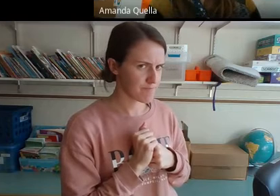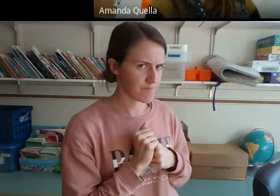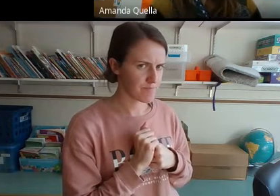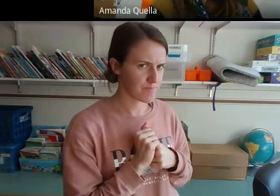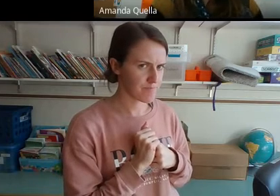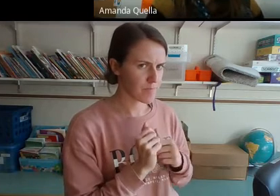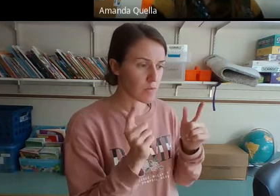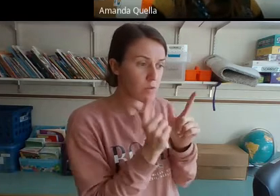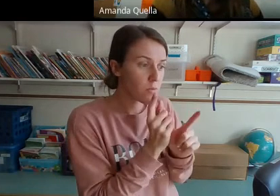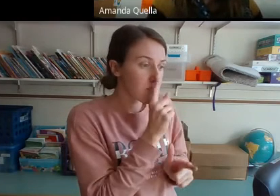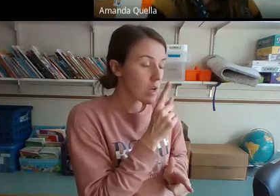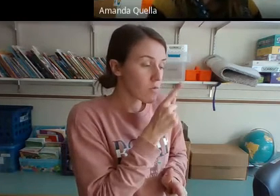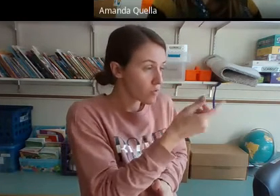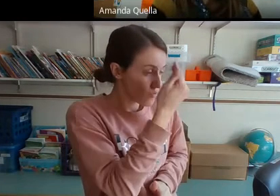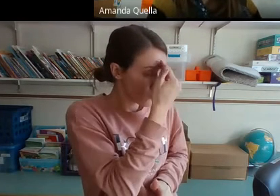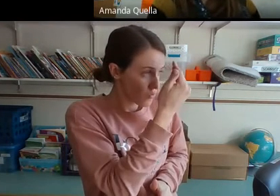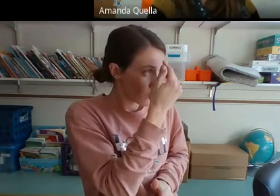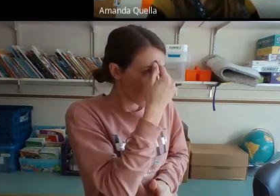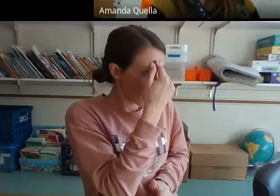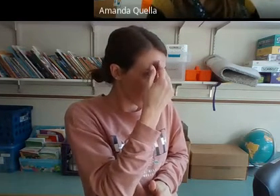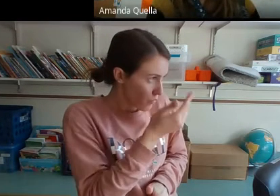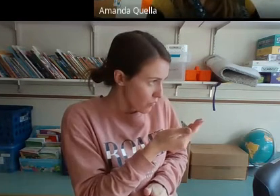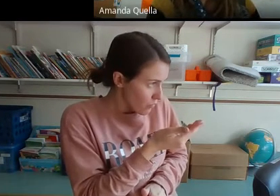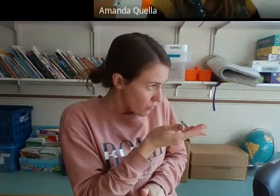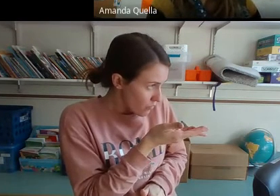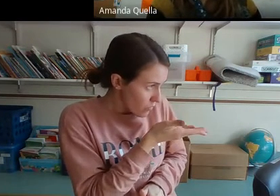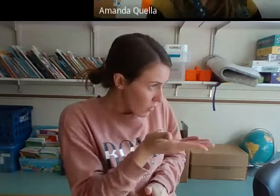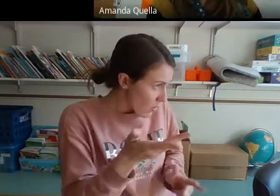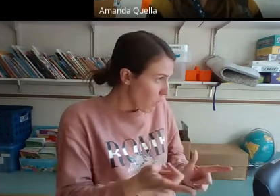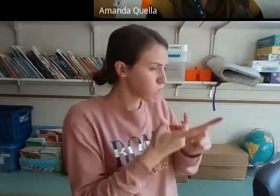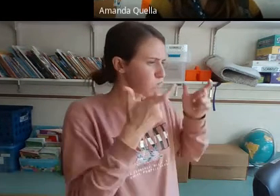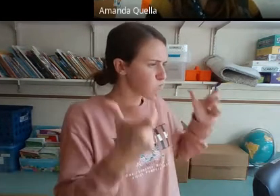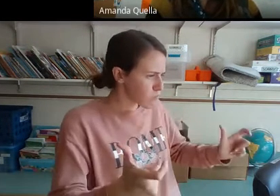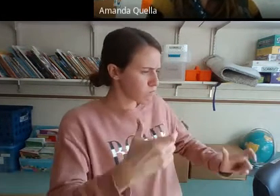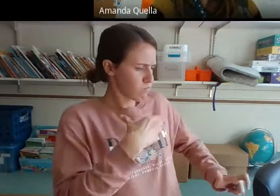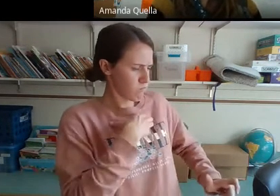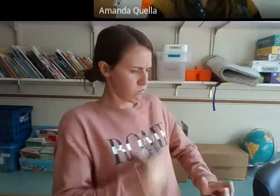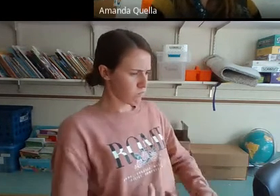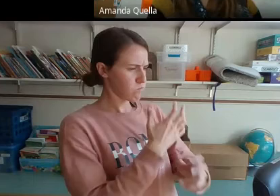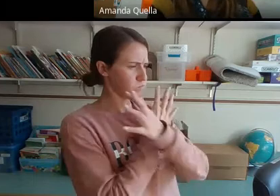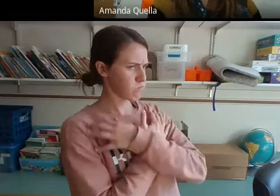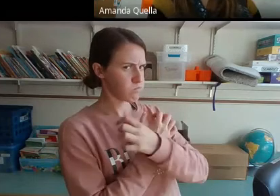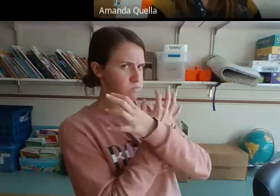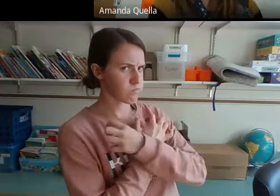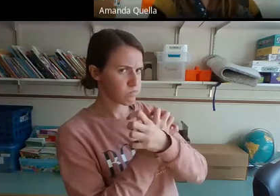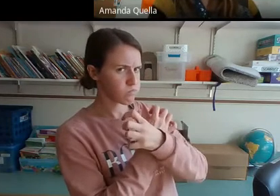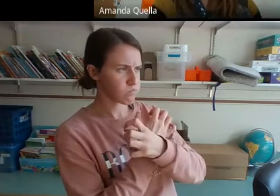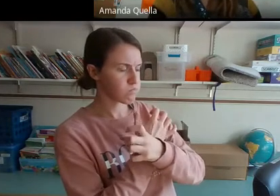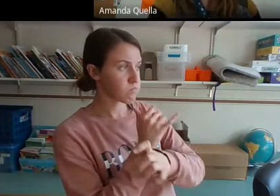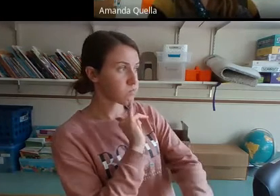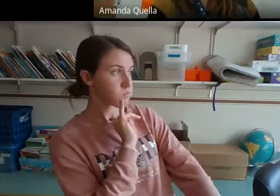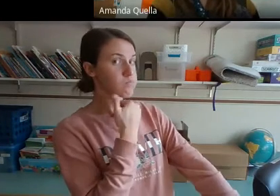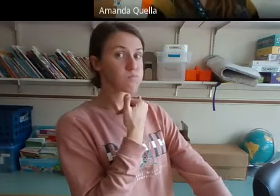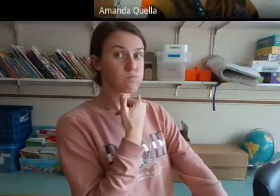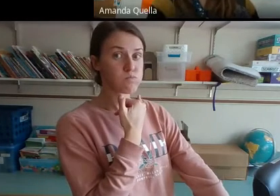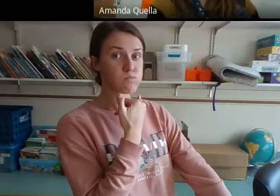Little Mouse, haven't you heard about The Big Hungry Bear? Uh-oh. Look at his